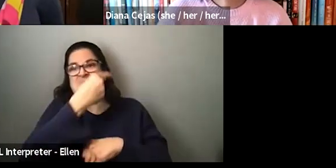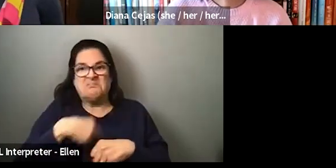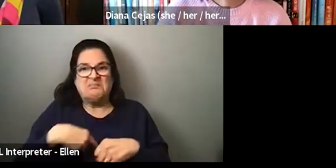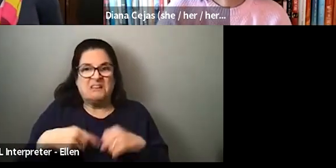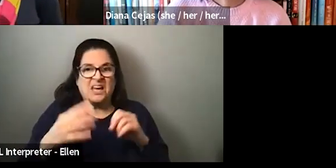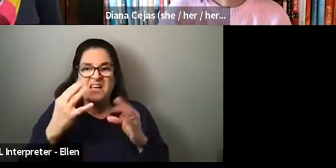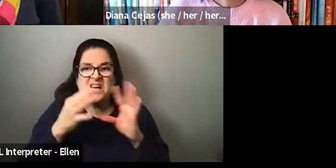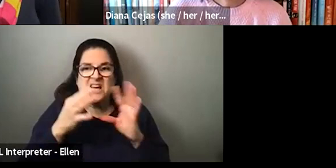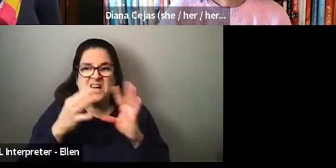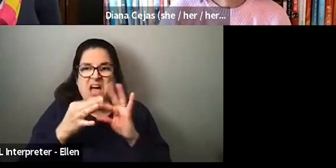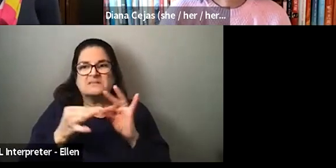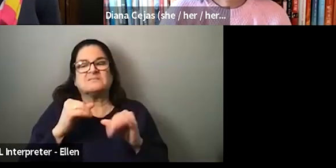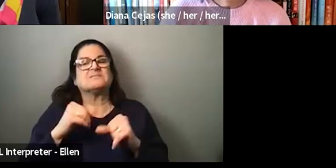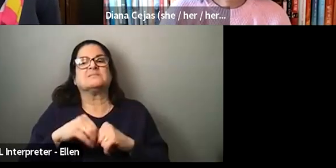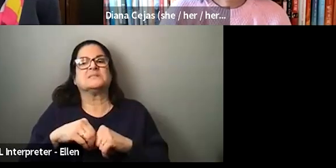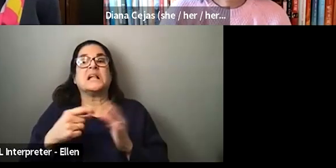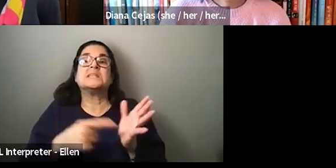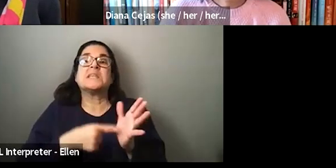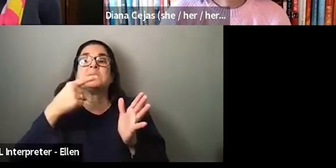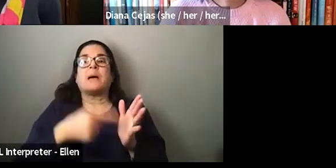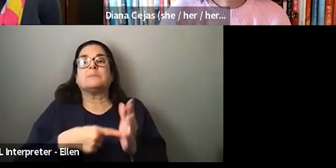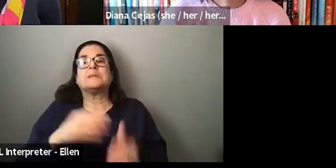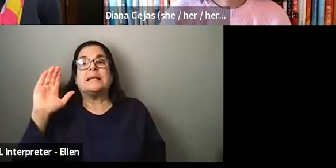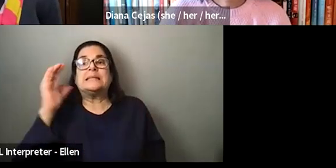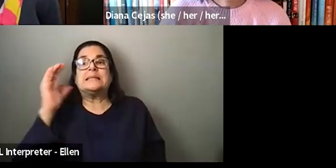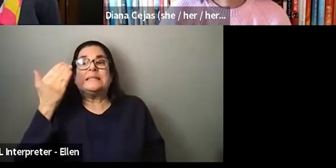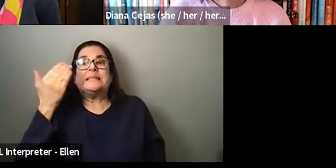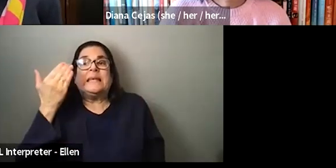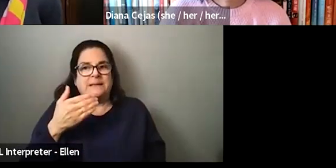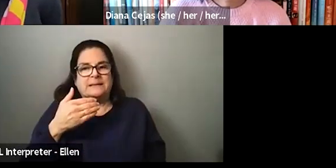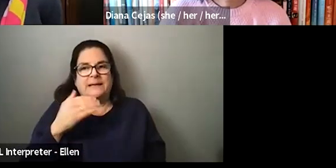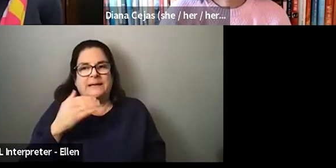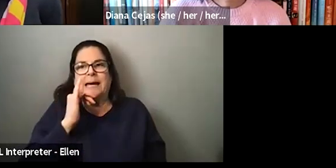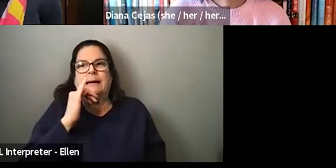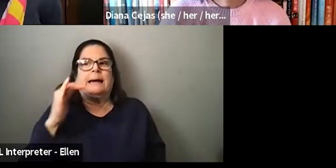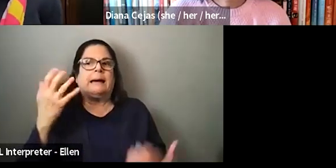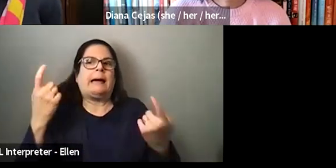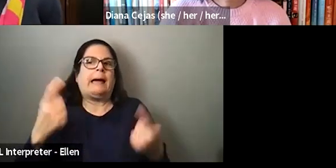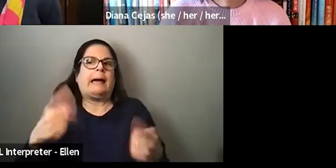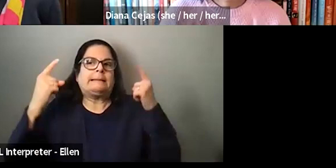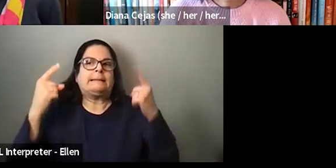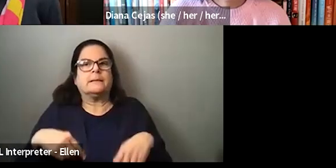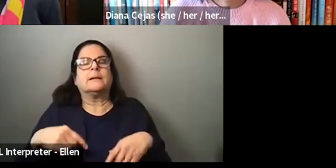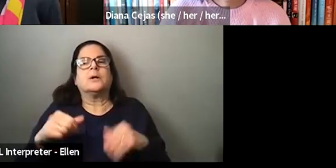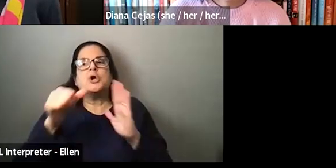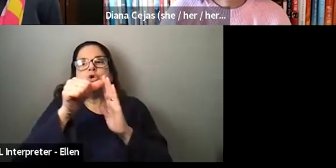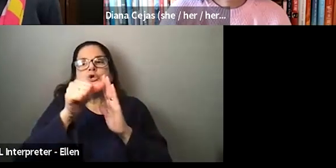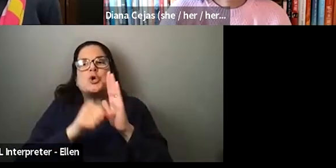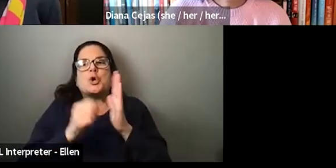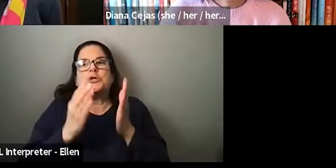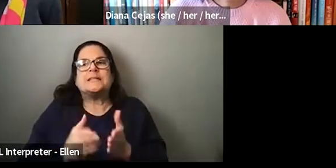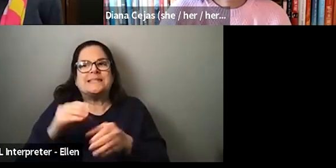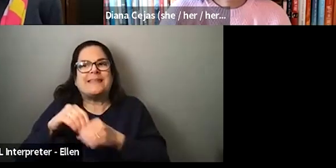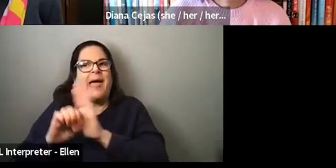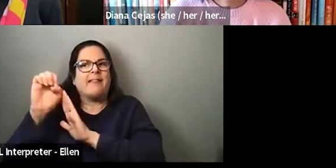seemingly accidental people laughing, things like that. Other surgeons in the elevator laughing at you, that kind of thing. Um, I've